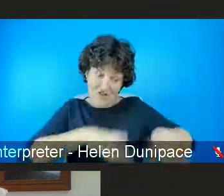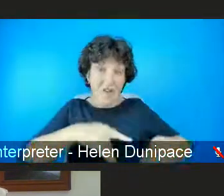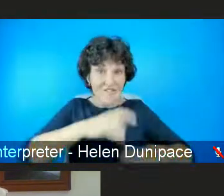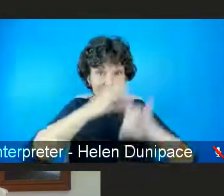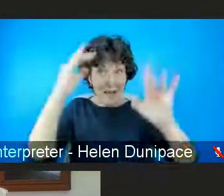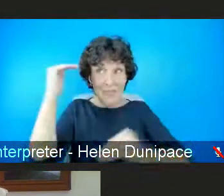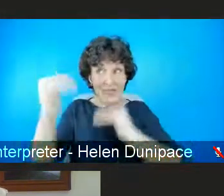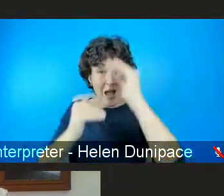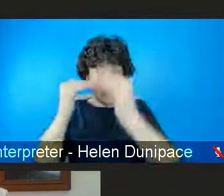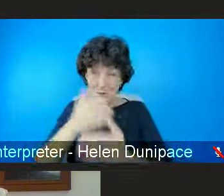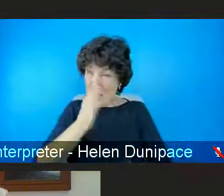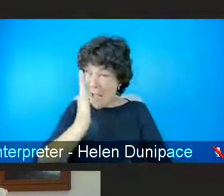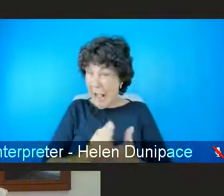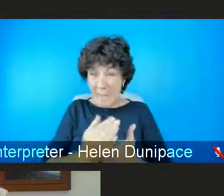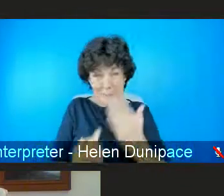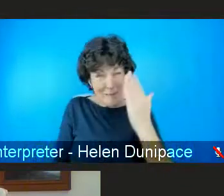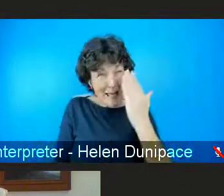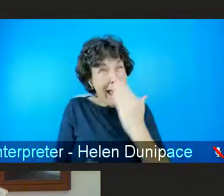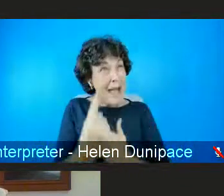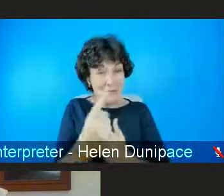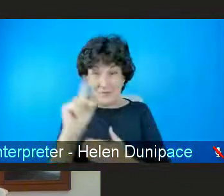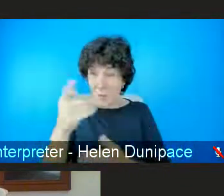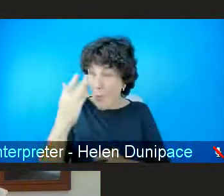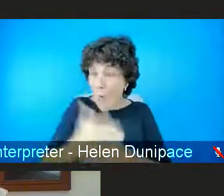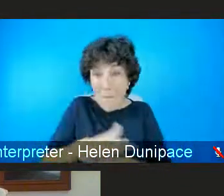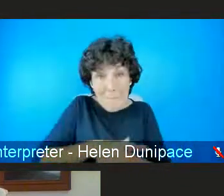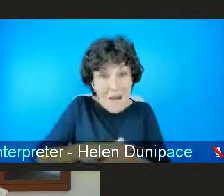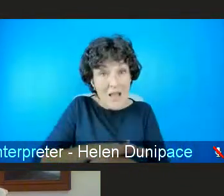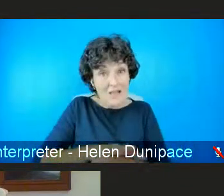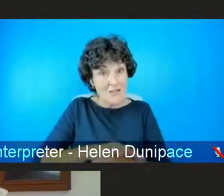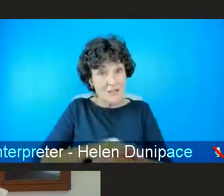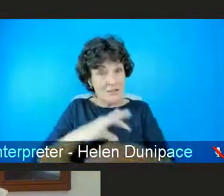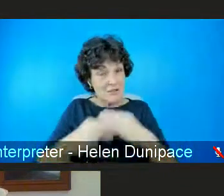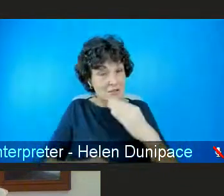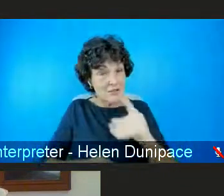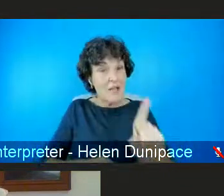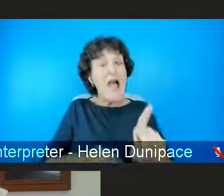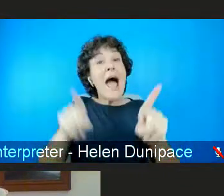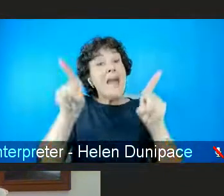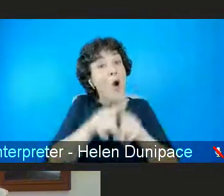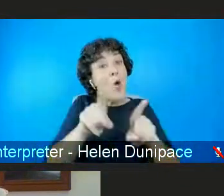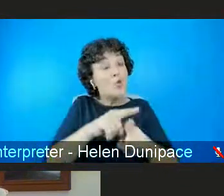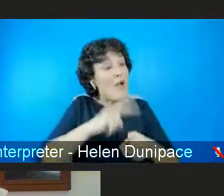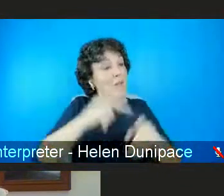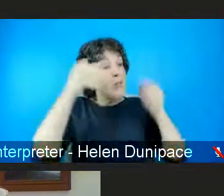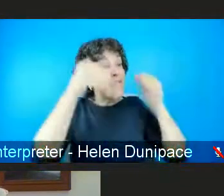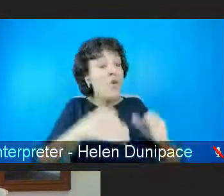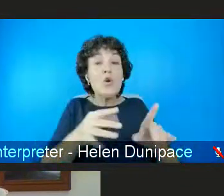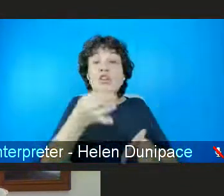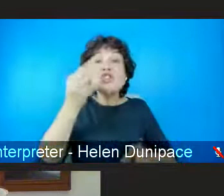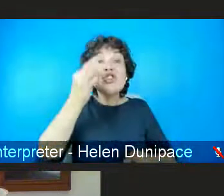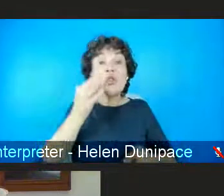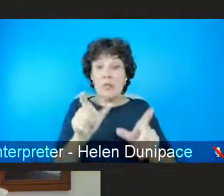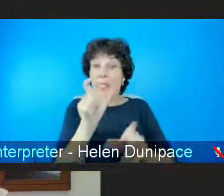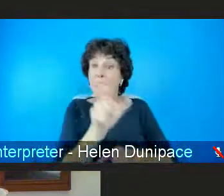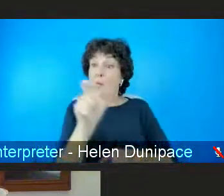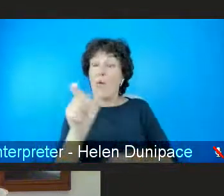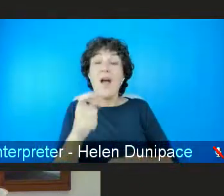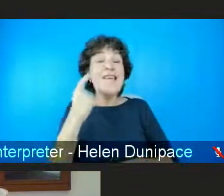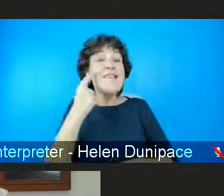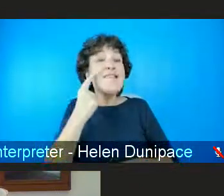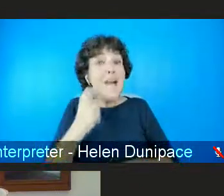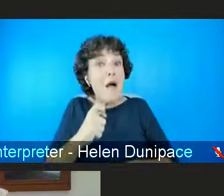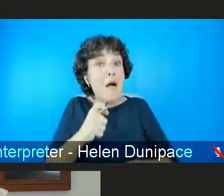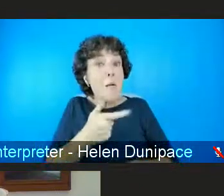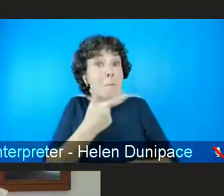uniquely vulnerable and also that we lose the gendered analysis and i say that because of the work i did